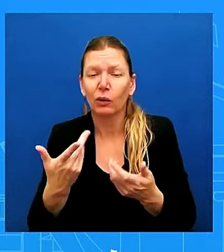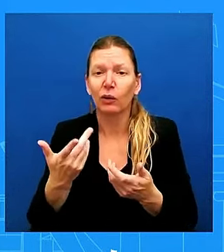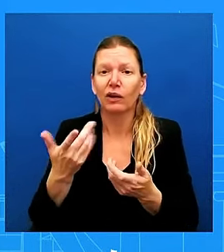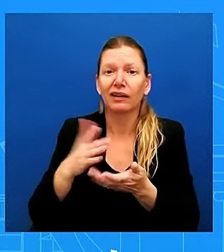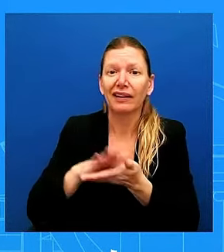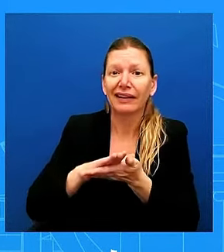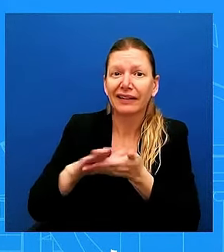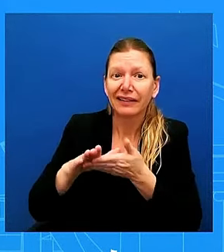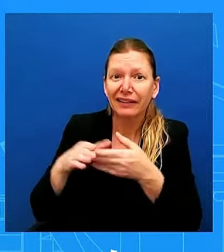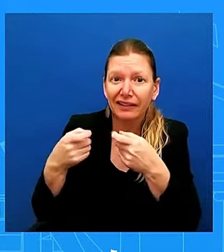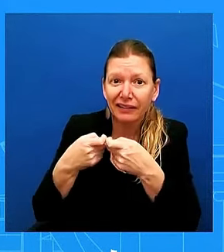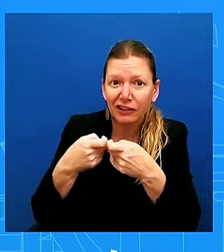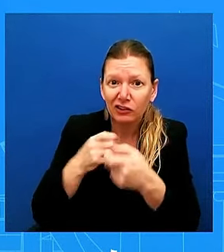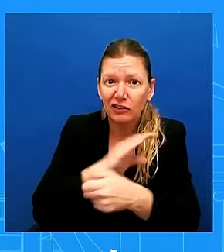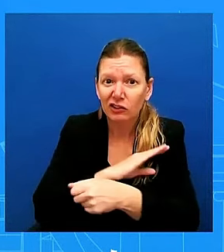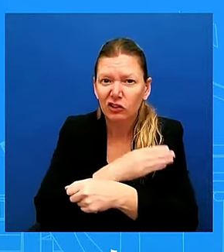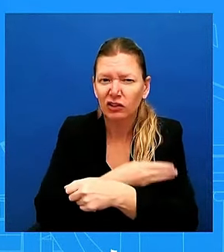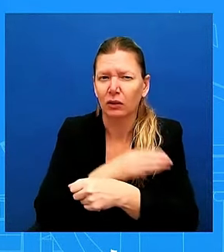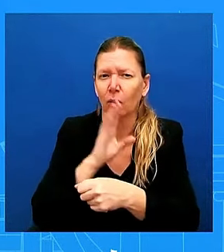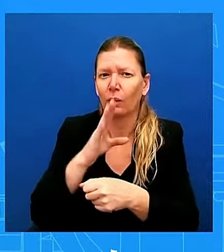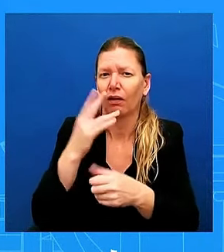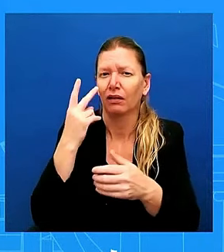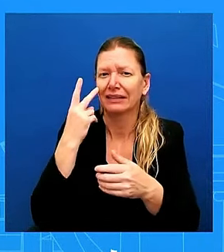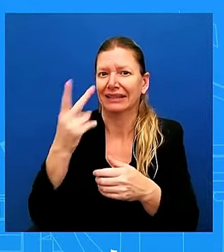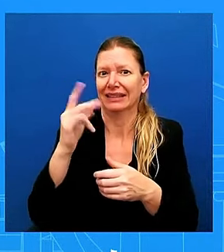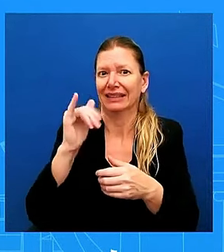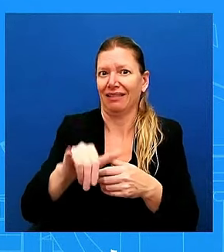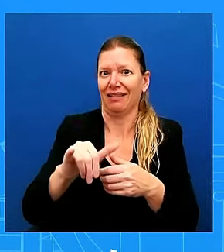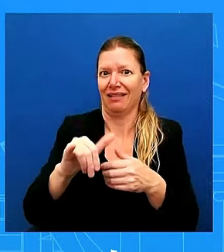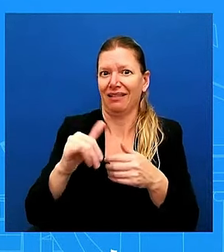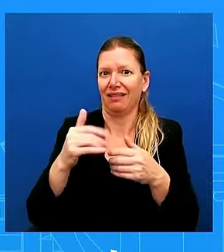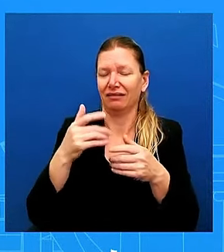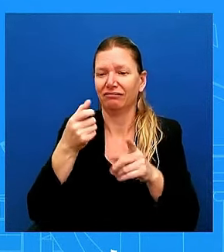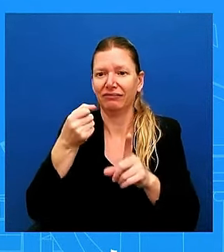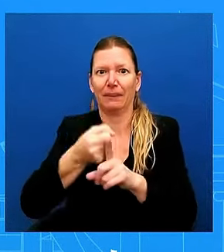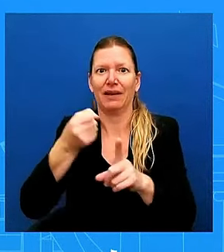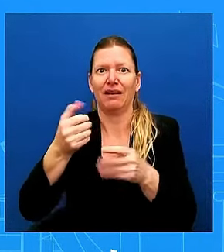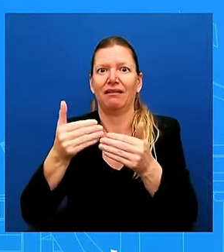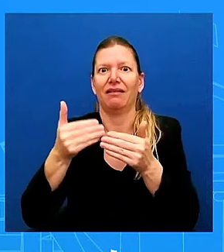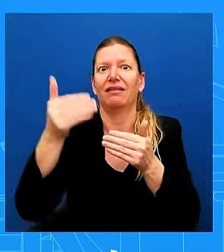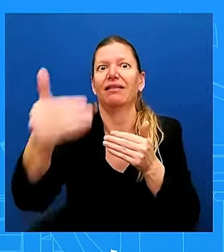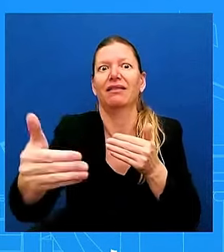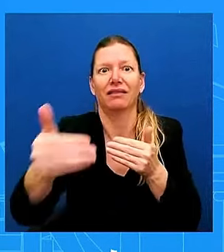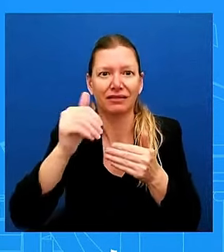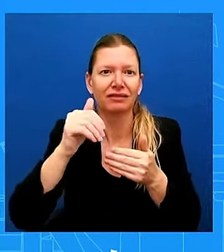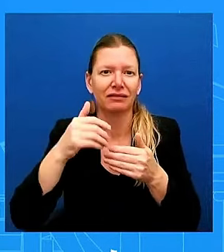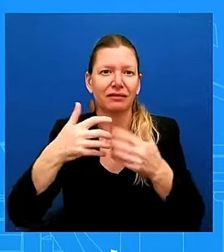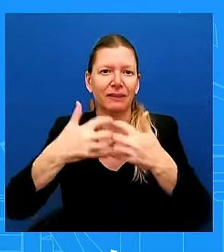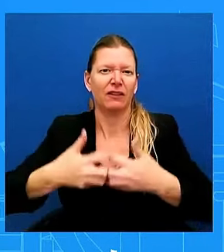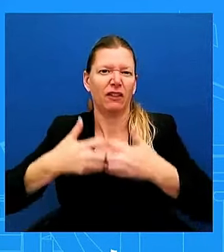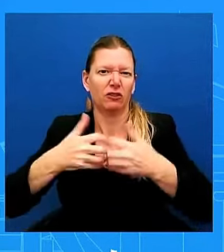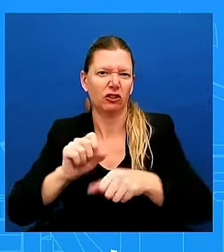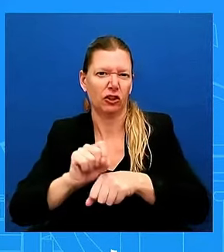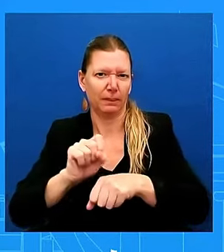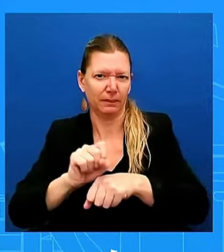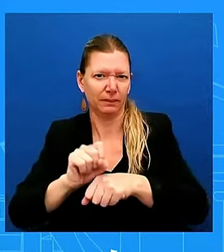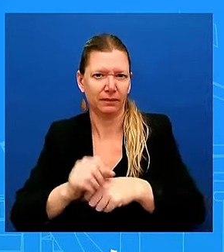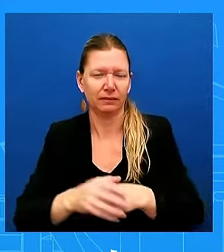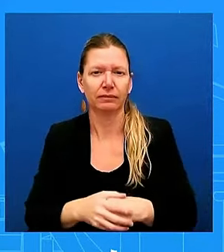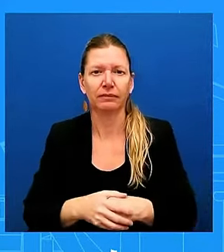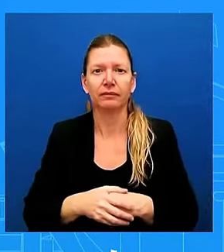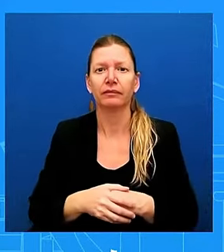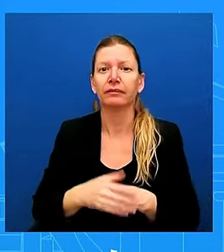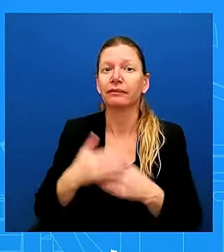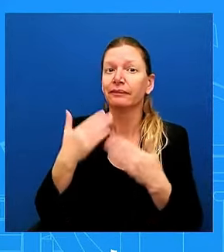Just after the last Fed rate cut, do you think the administration has won its fight against inflation? So, I would say if you